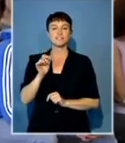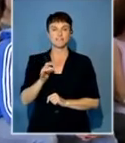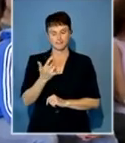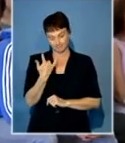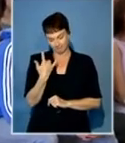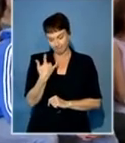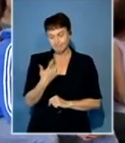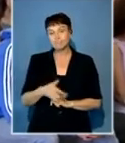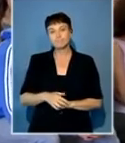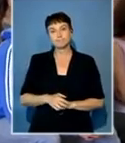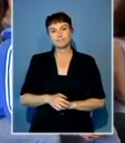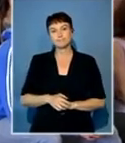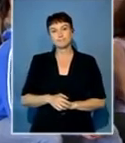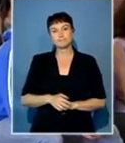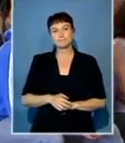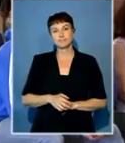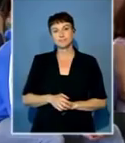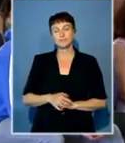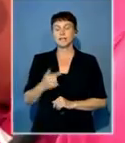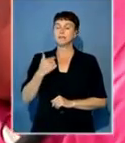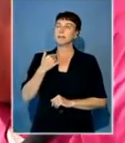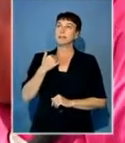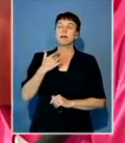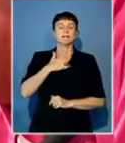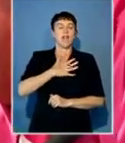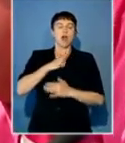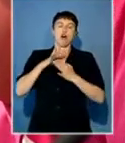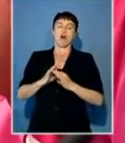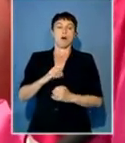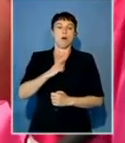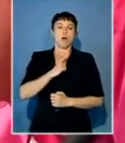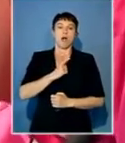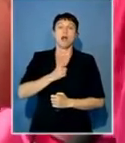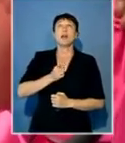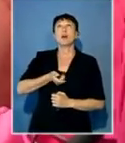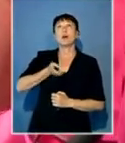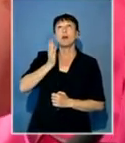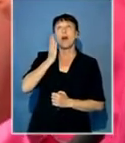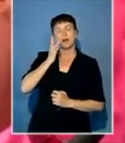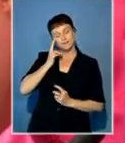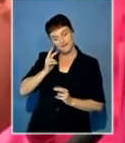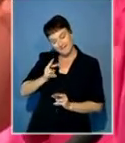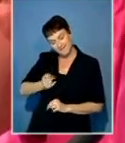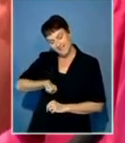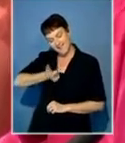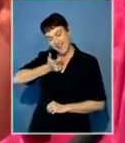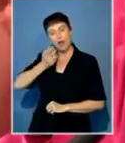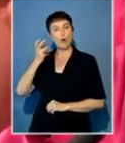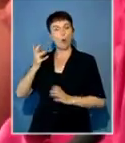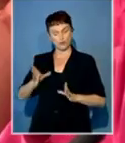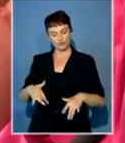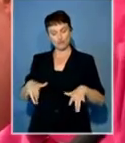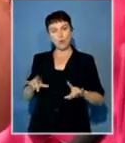felt so much at home when God looked down and smiled at me from His great golden throne. He said,